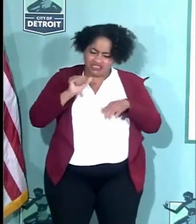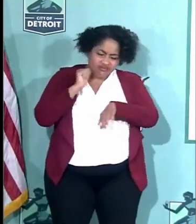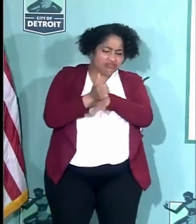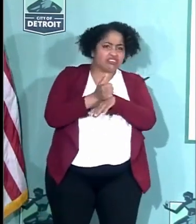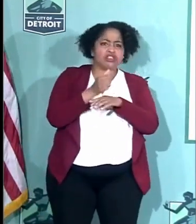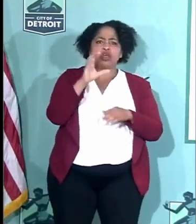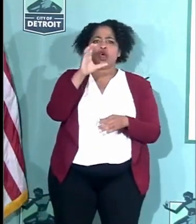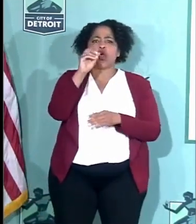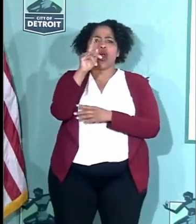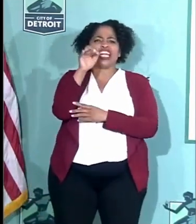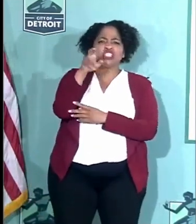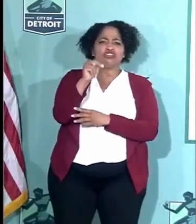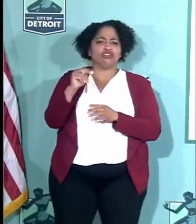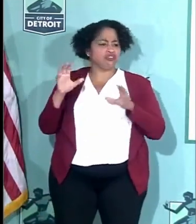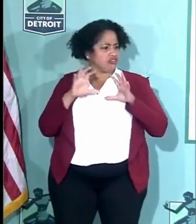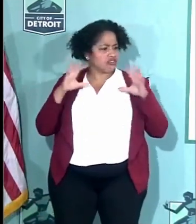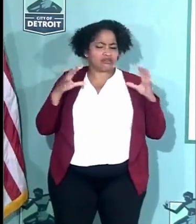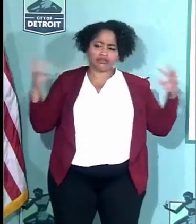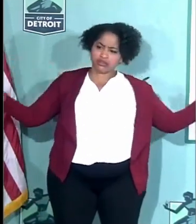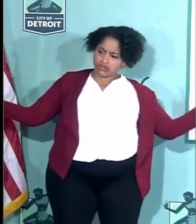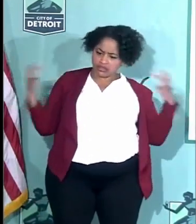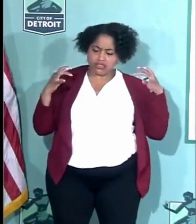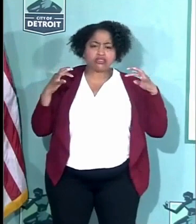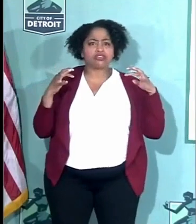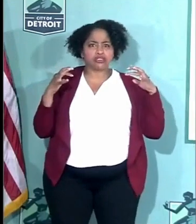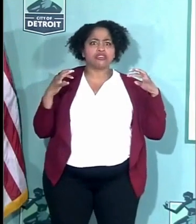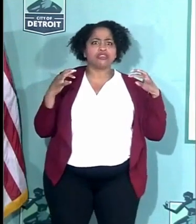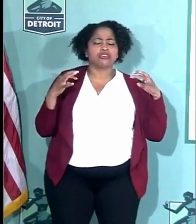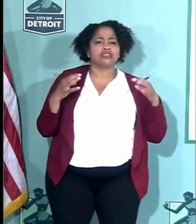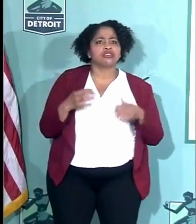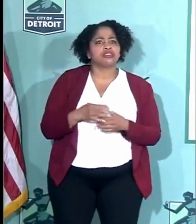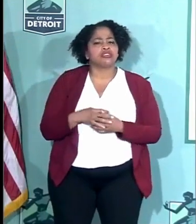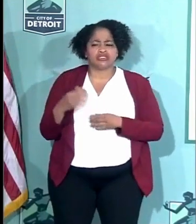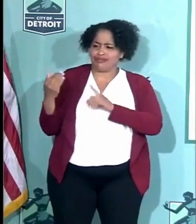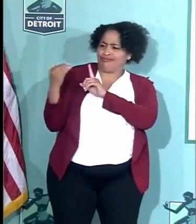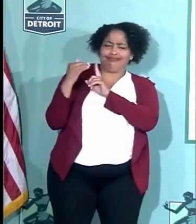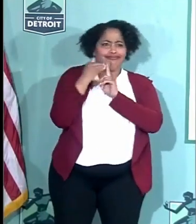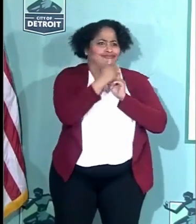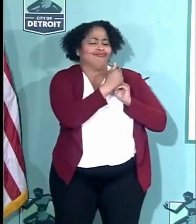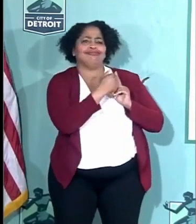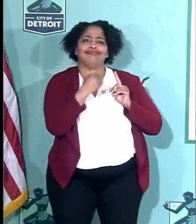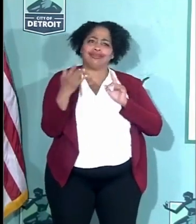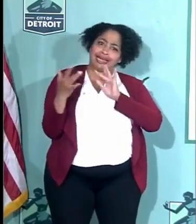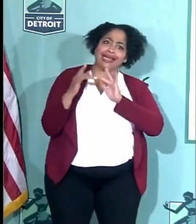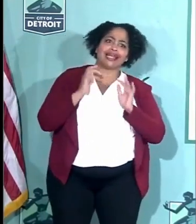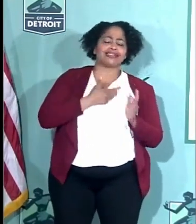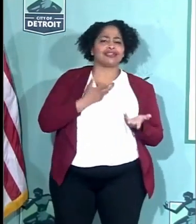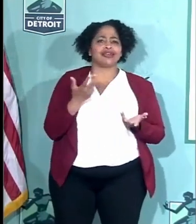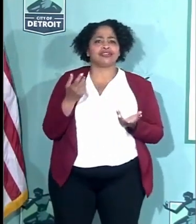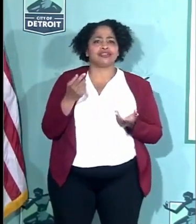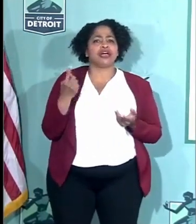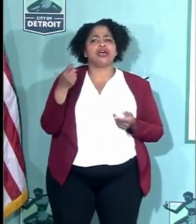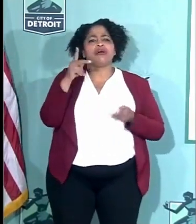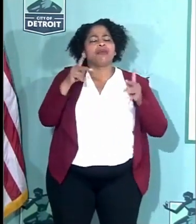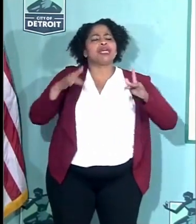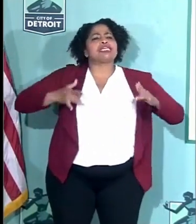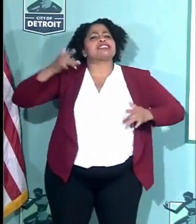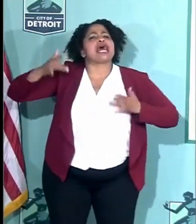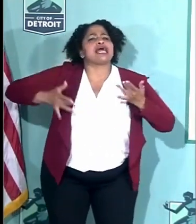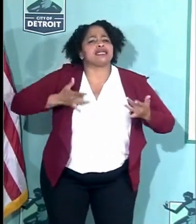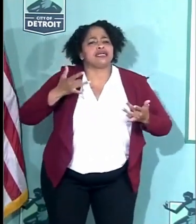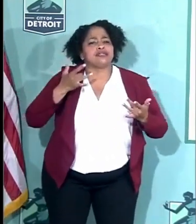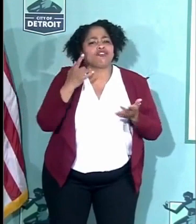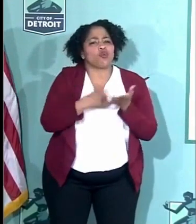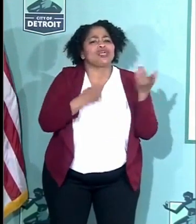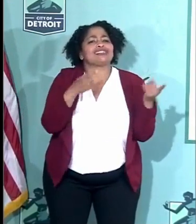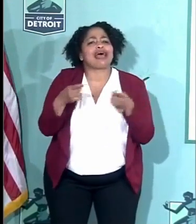I've been getting calls from everybody, even senators and stuff, but they are excited about what's taking place, and